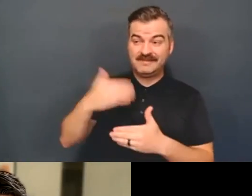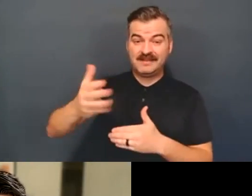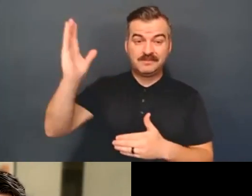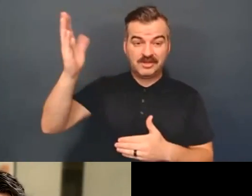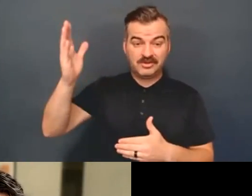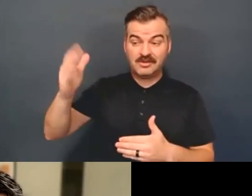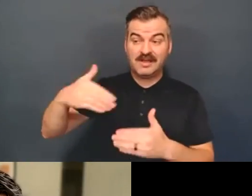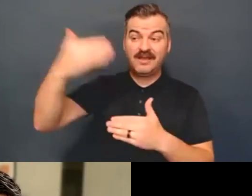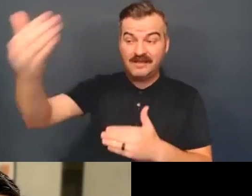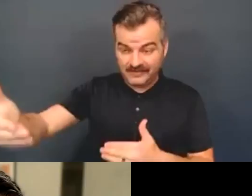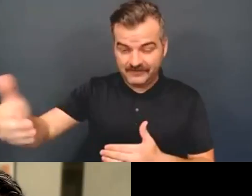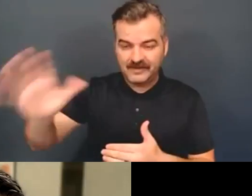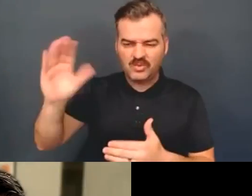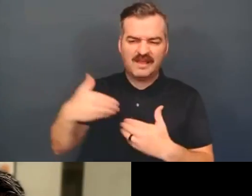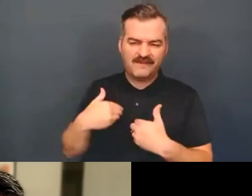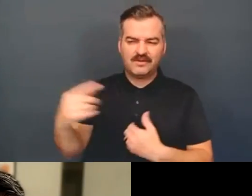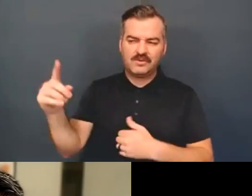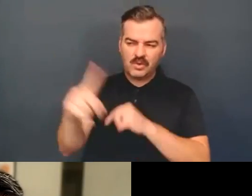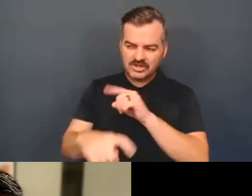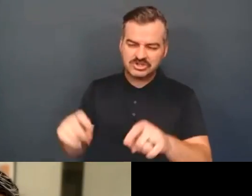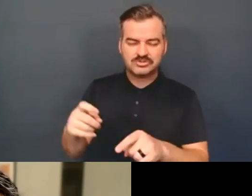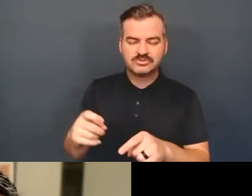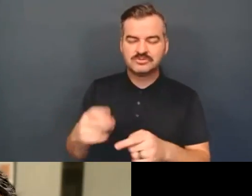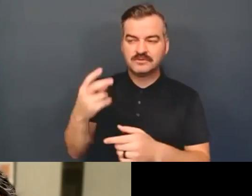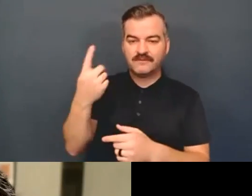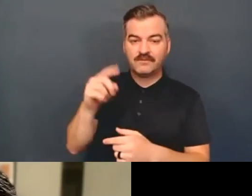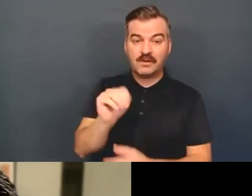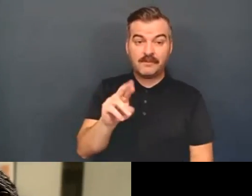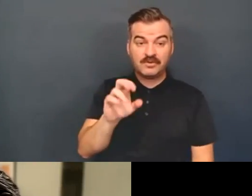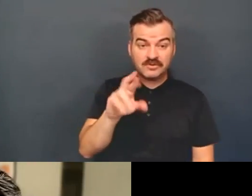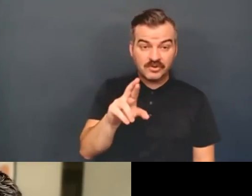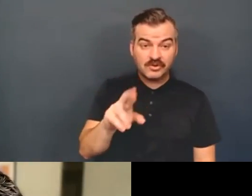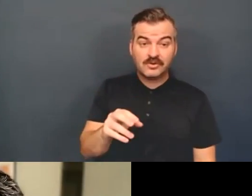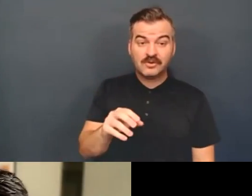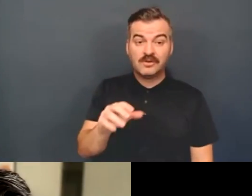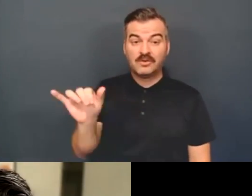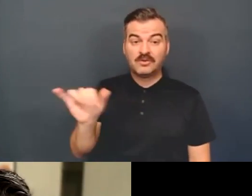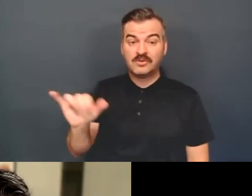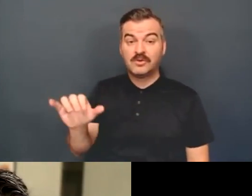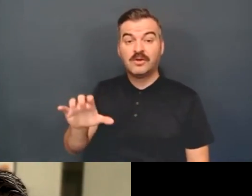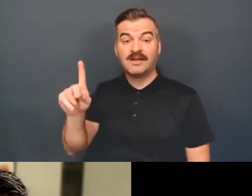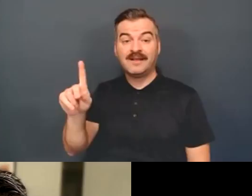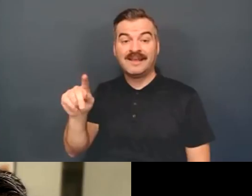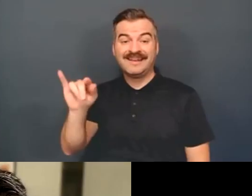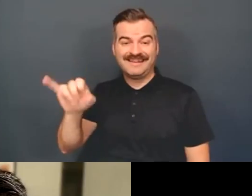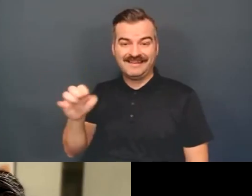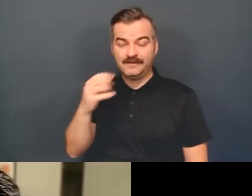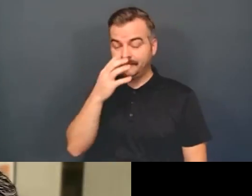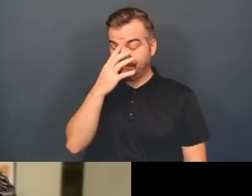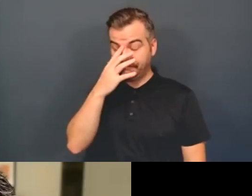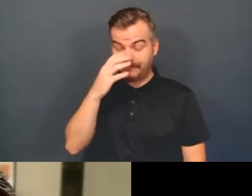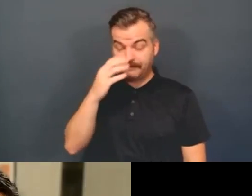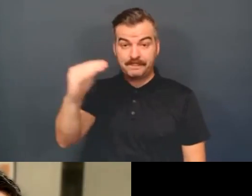following that talk, we'll take questions both for Mercer Gary and Katie Sabin. Our next speaker is